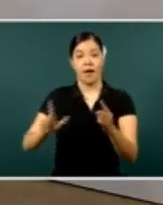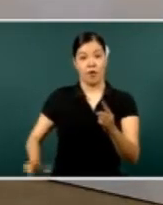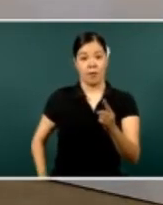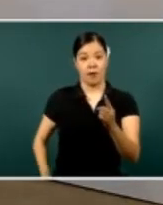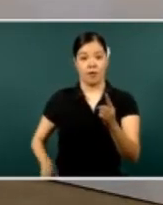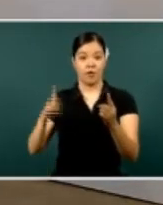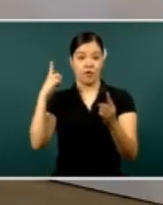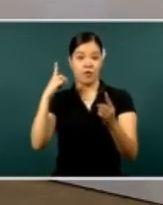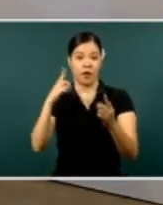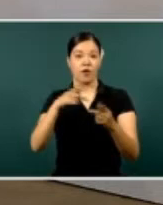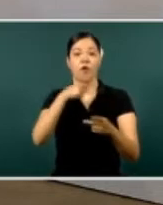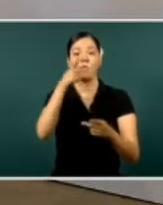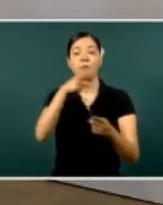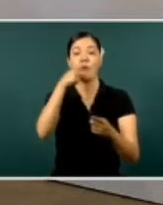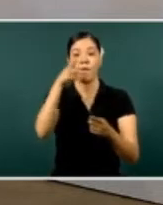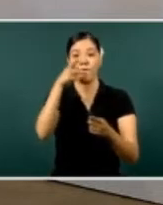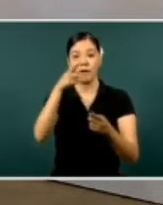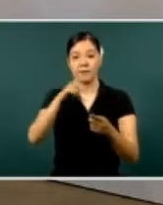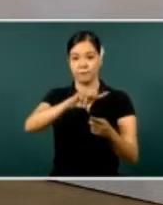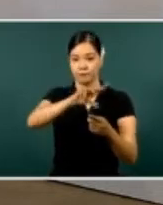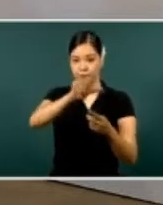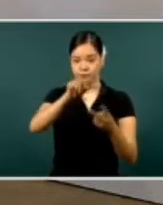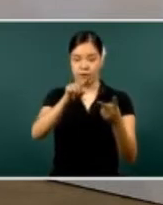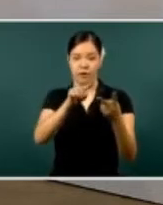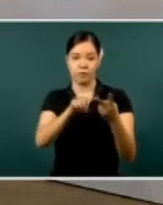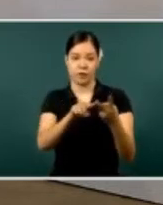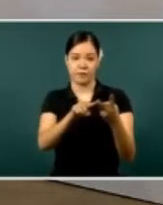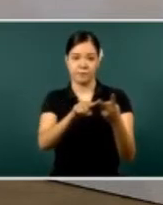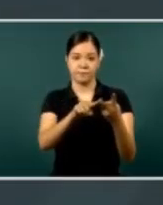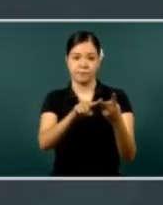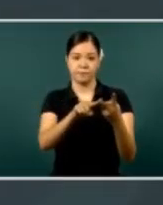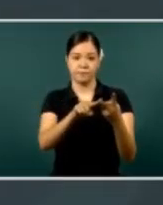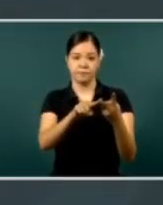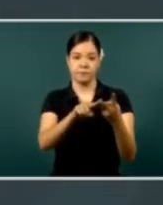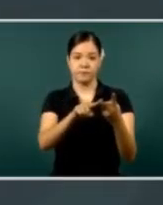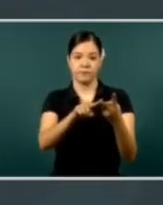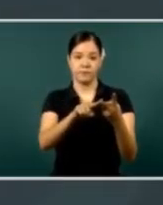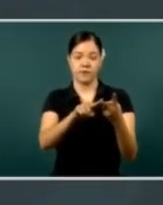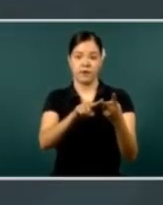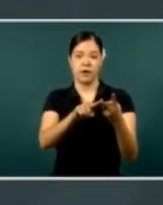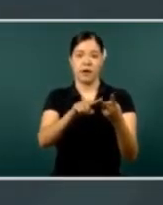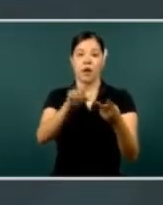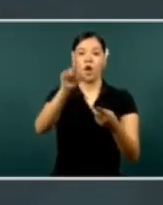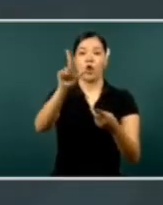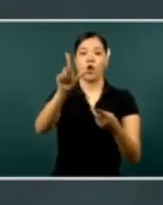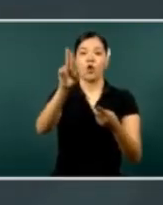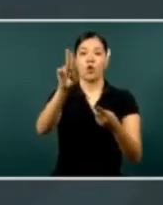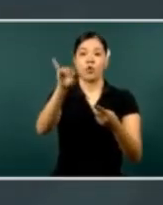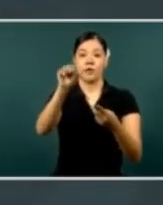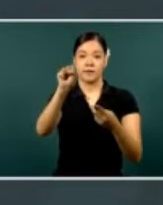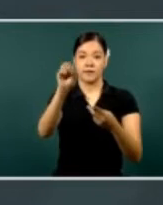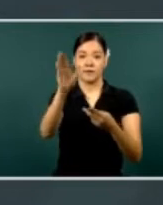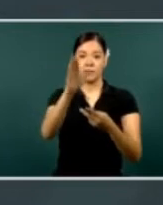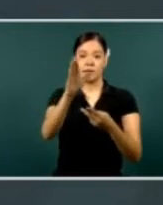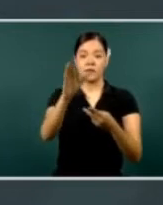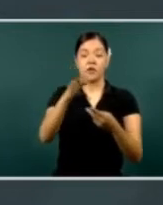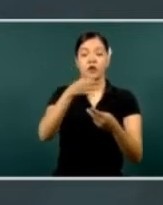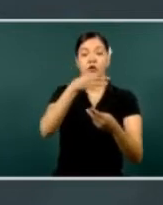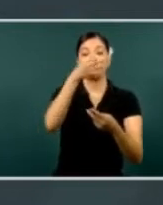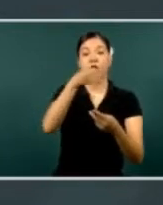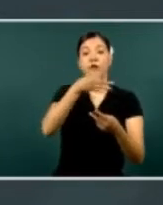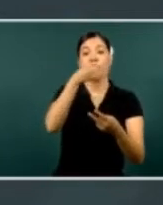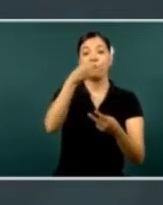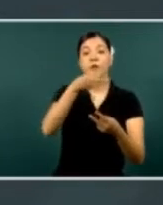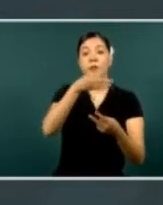And he's going to be taking the mic, and then the general Luis Cresencio